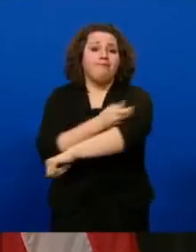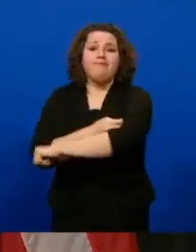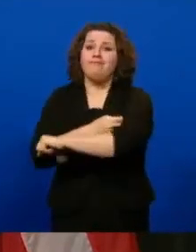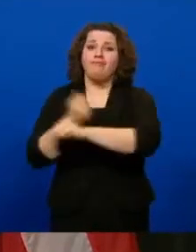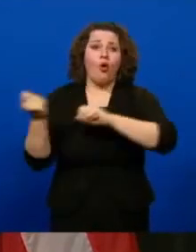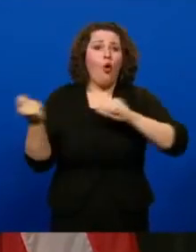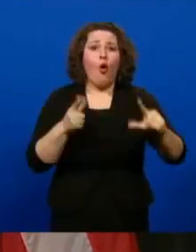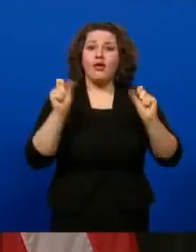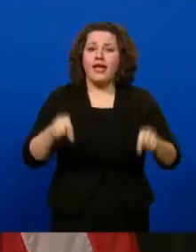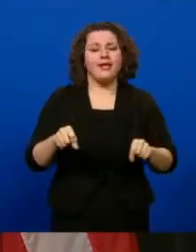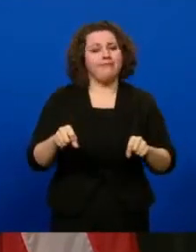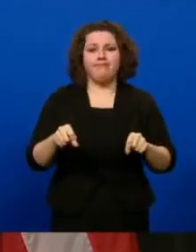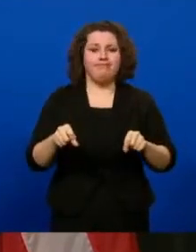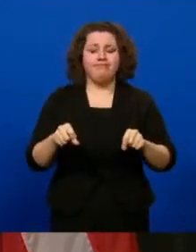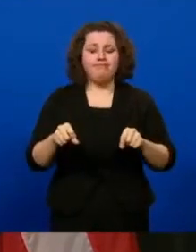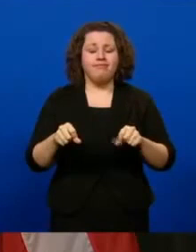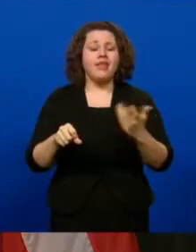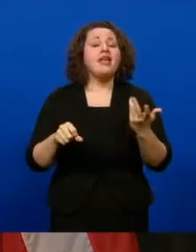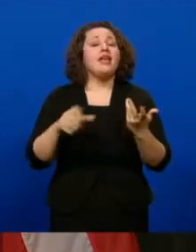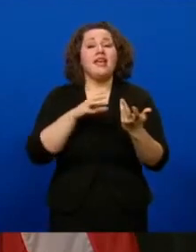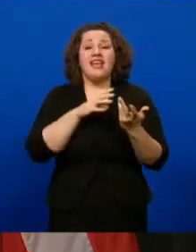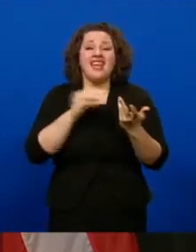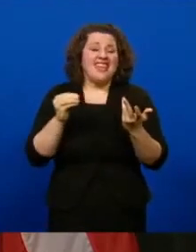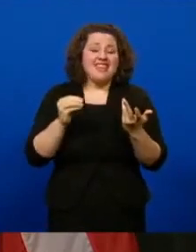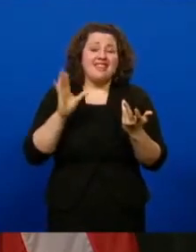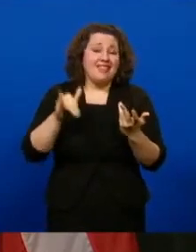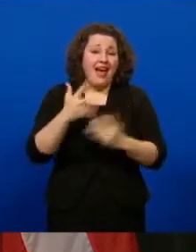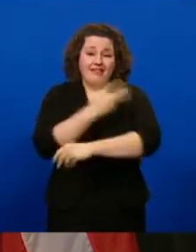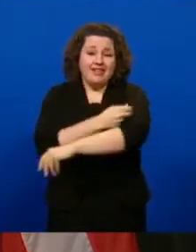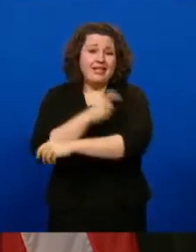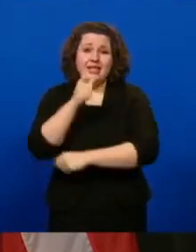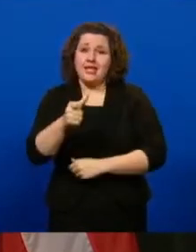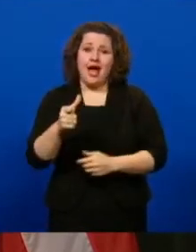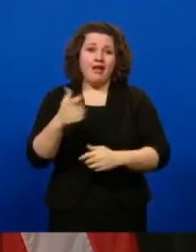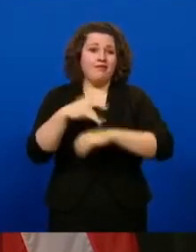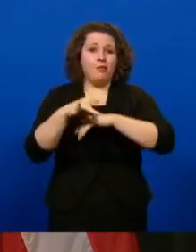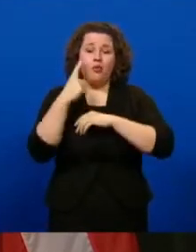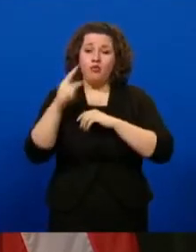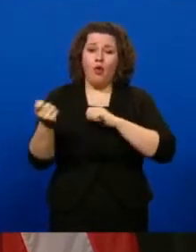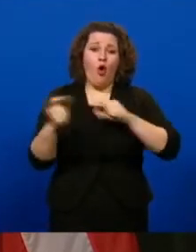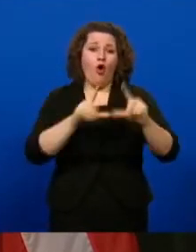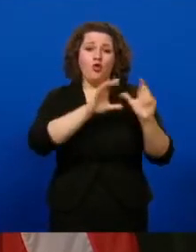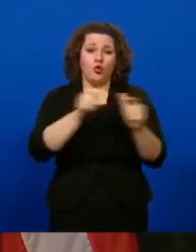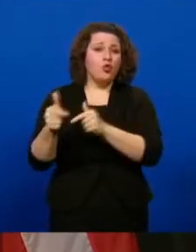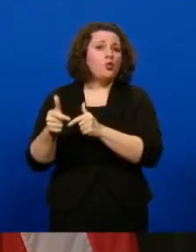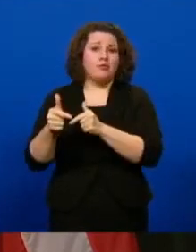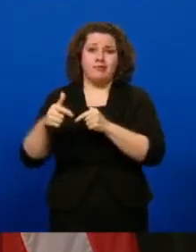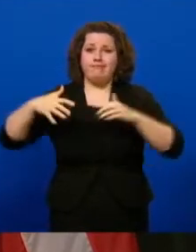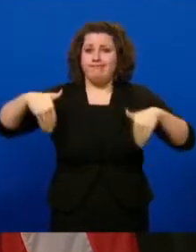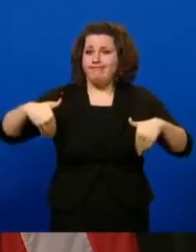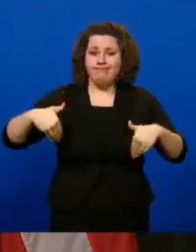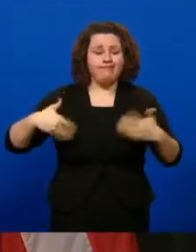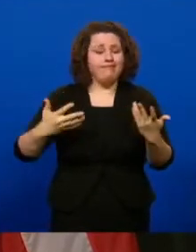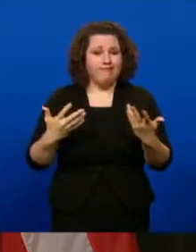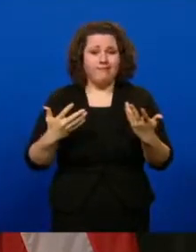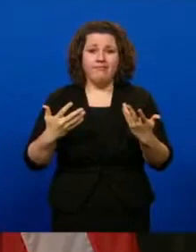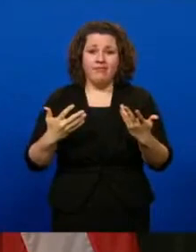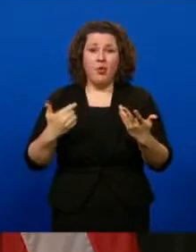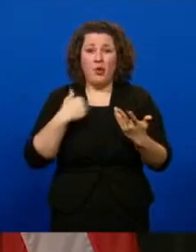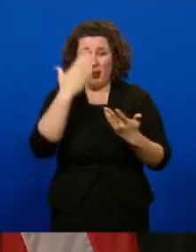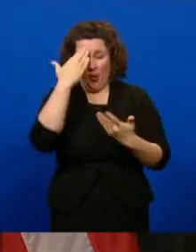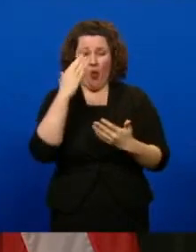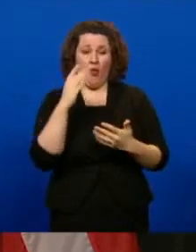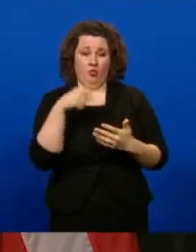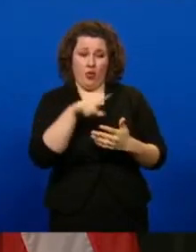Iowans, or even that vaccine will be immediately available to all of the groups that have been prioritized in Phase